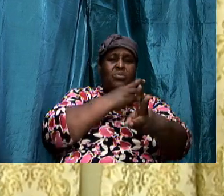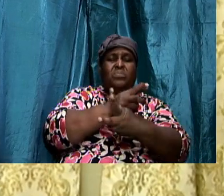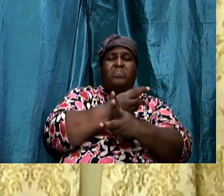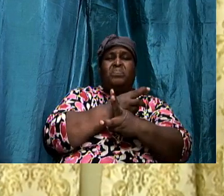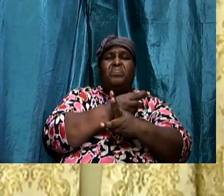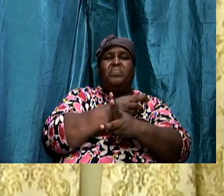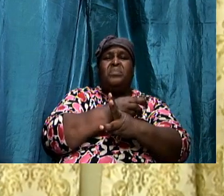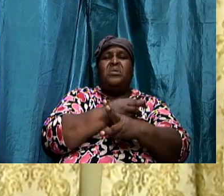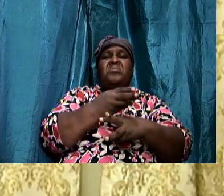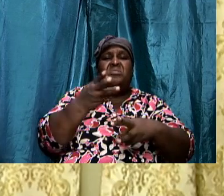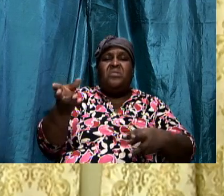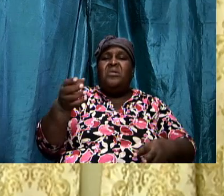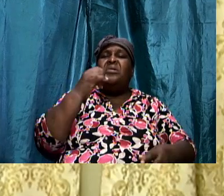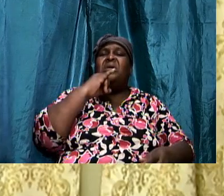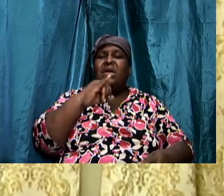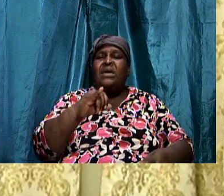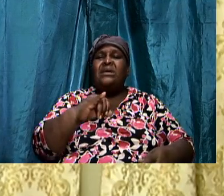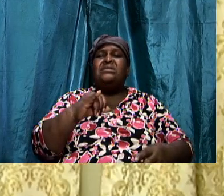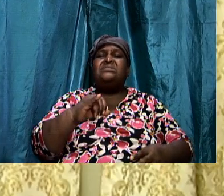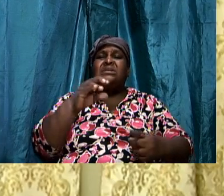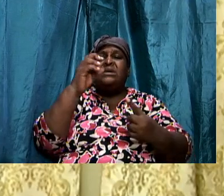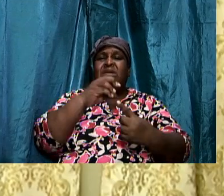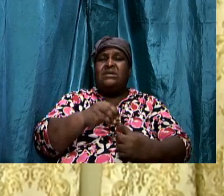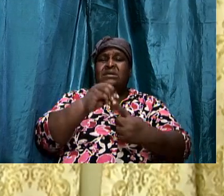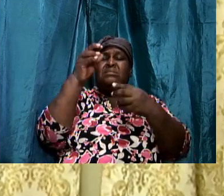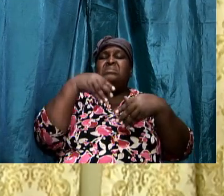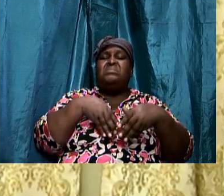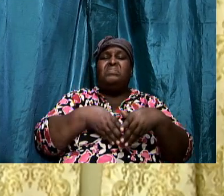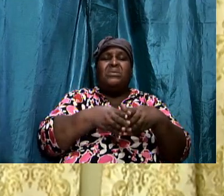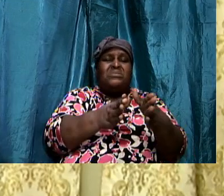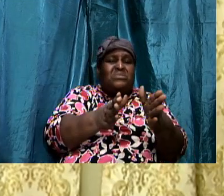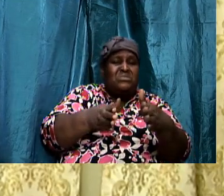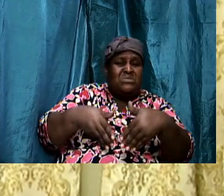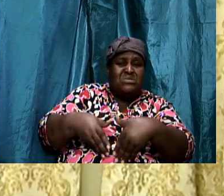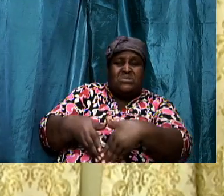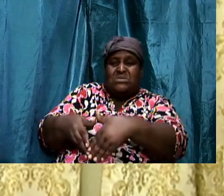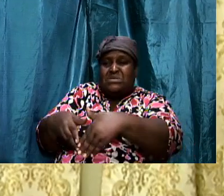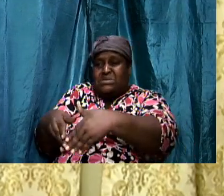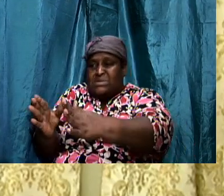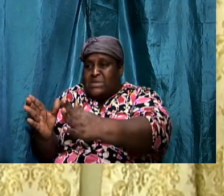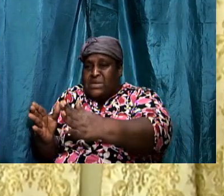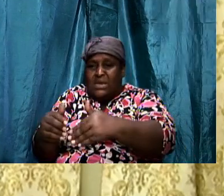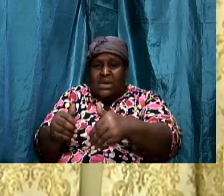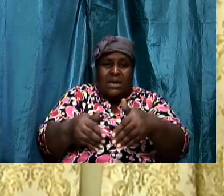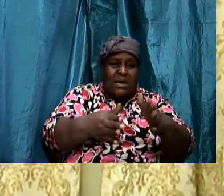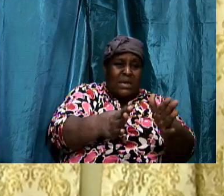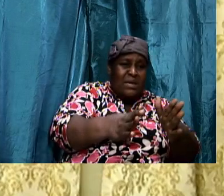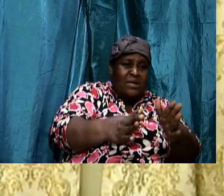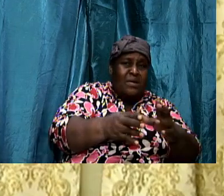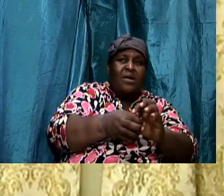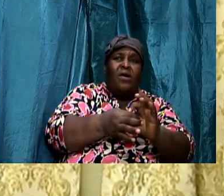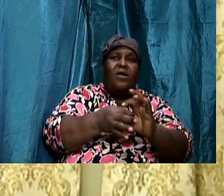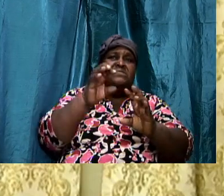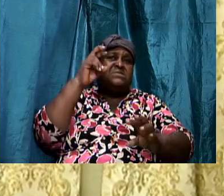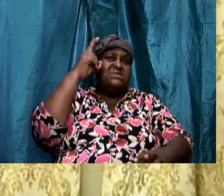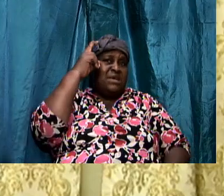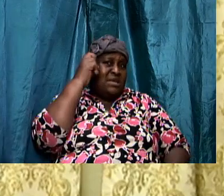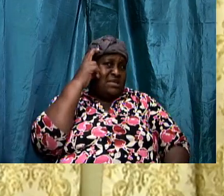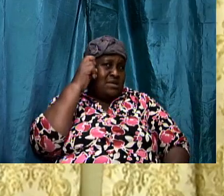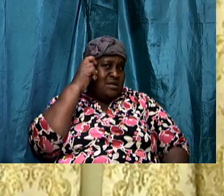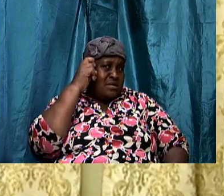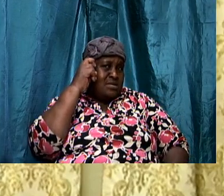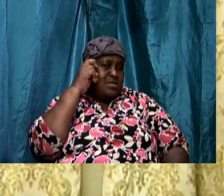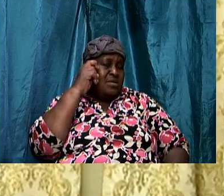That there is a particular strategy of Satan. Where he wants to manipulate